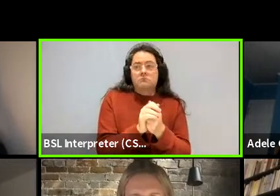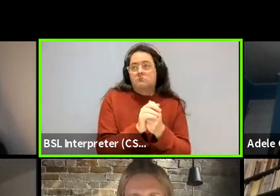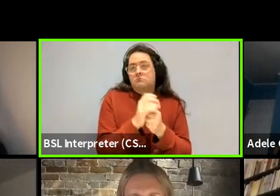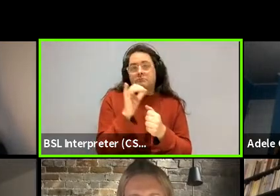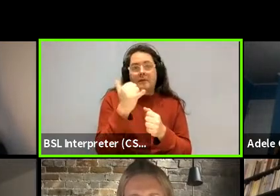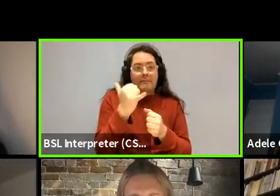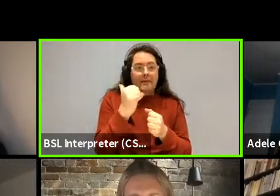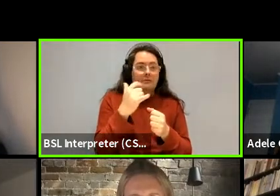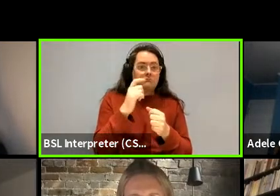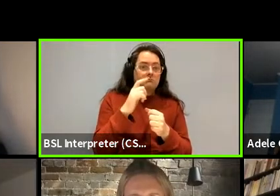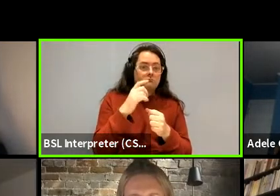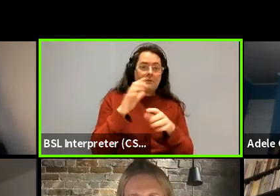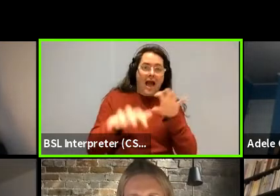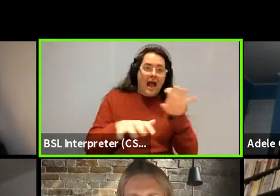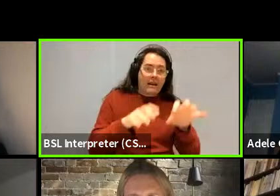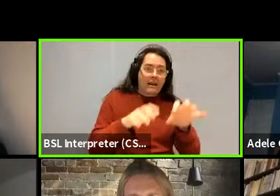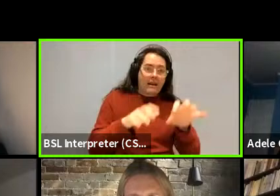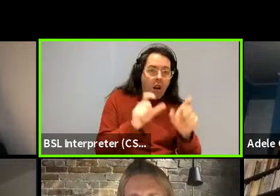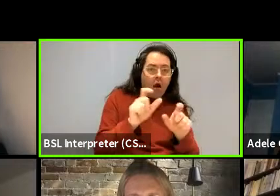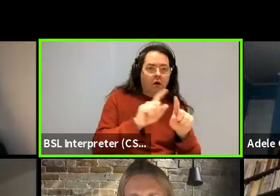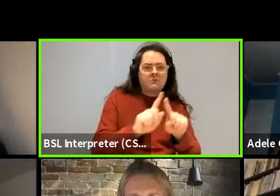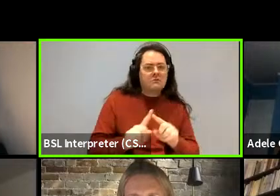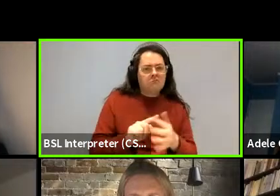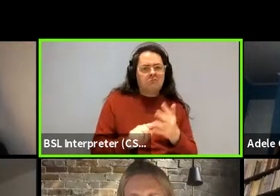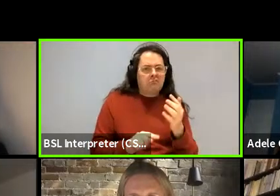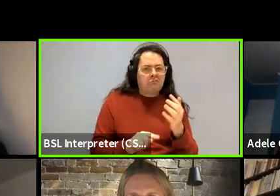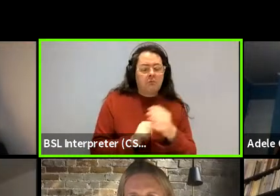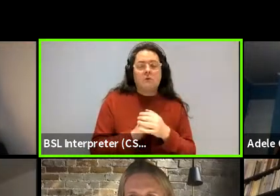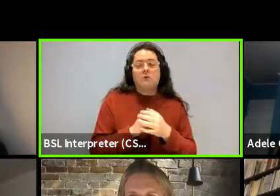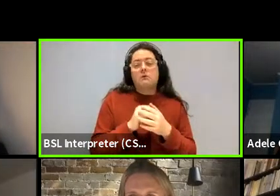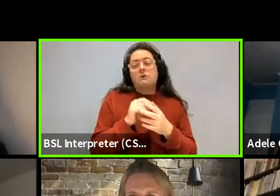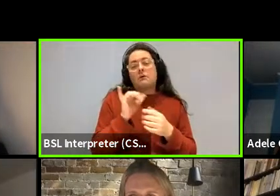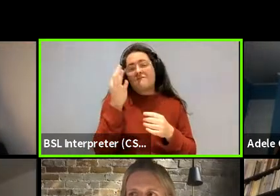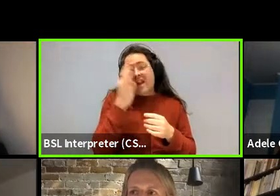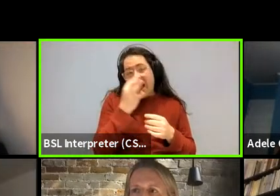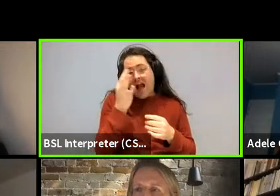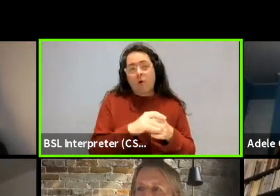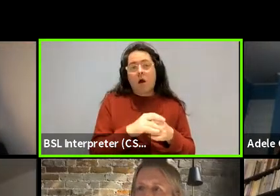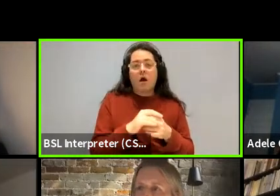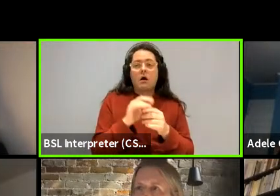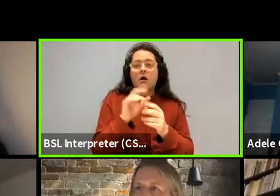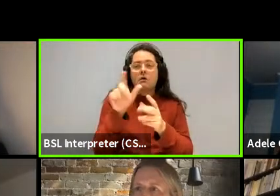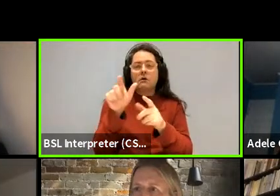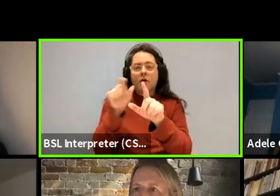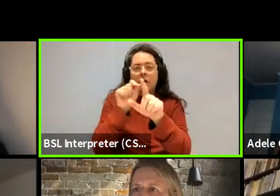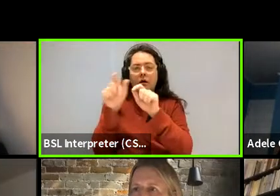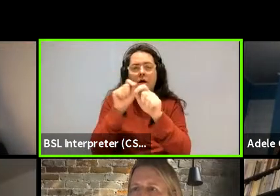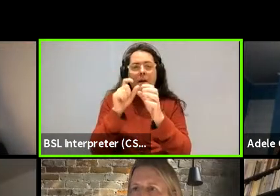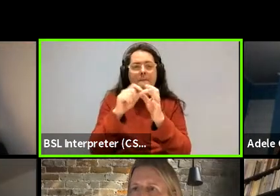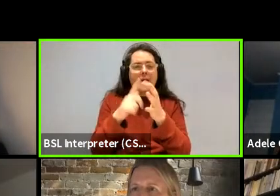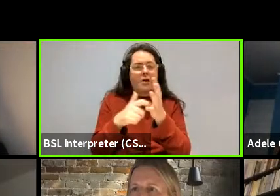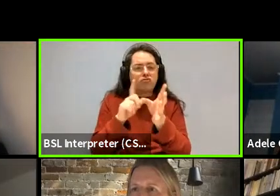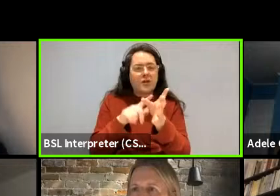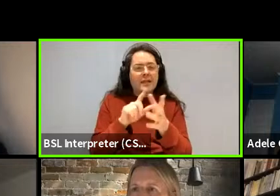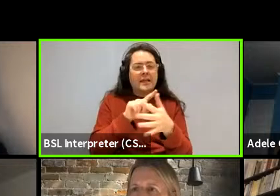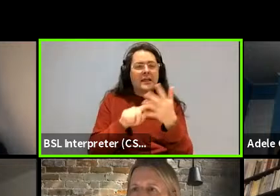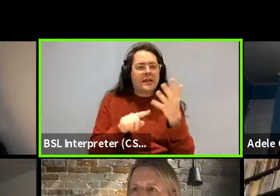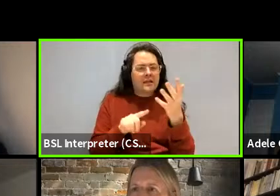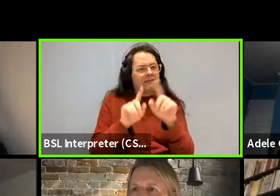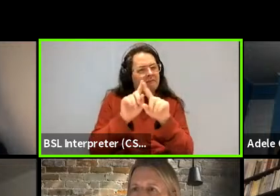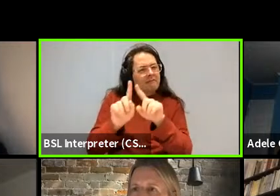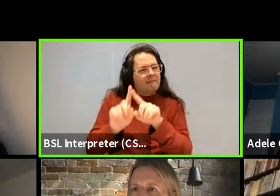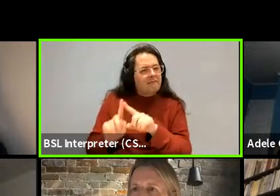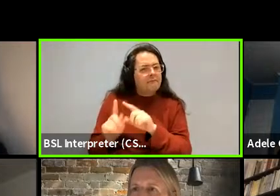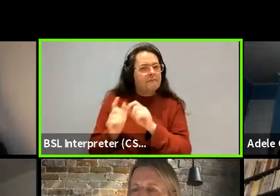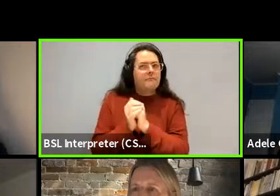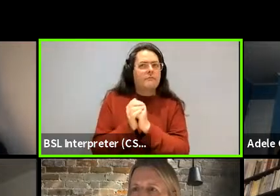you know, color of animals, but otherwise, you know, so mostly flowers and berries and stuff, almost everything along those dimensions. There's other, there's